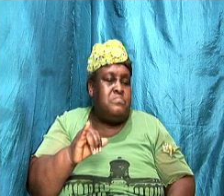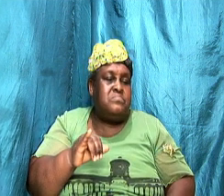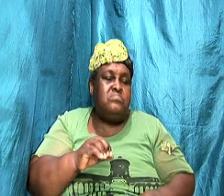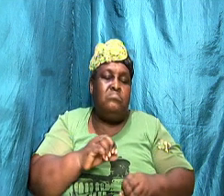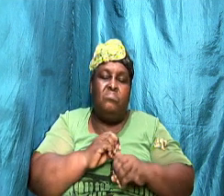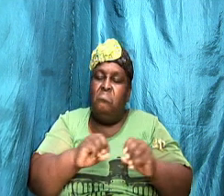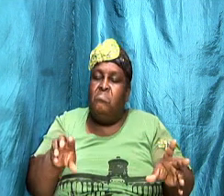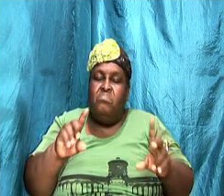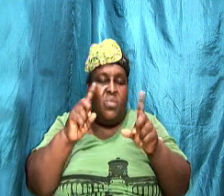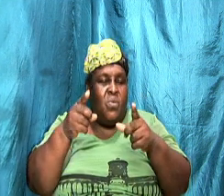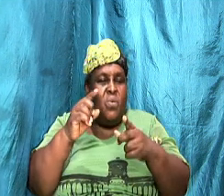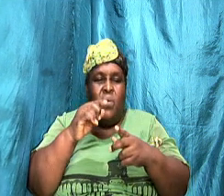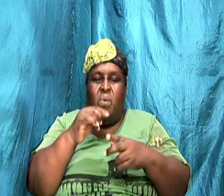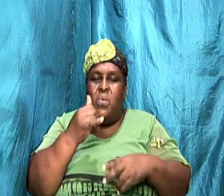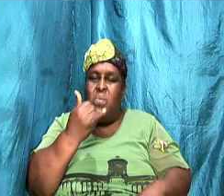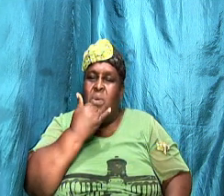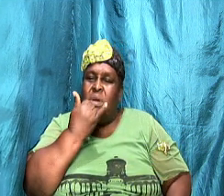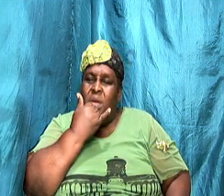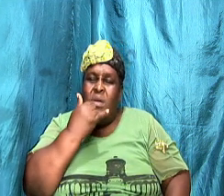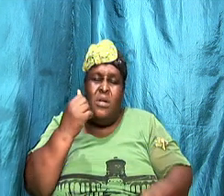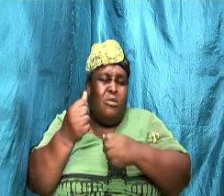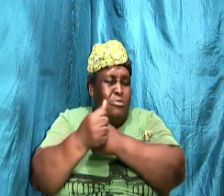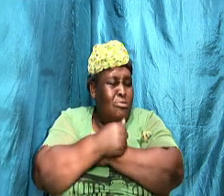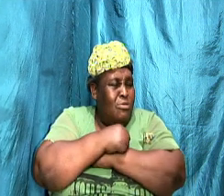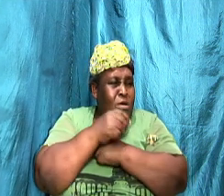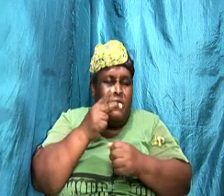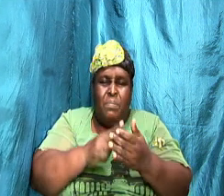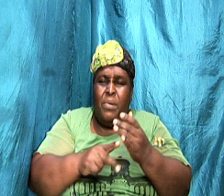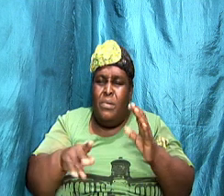wrong you love your partner so much